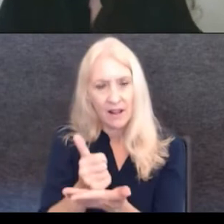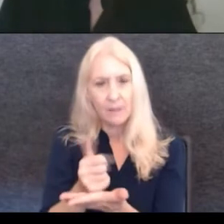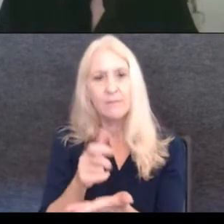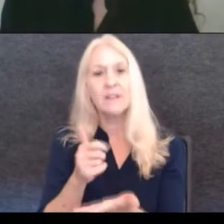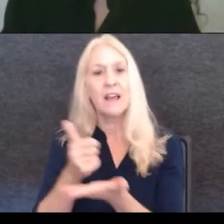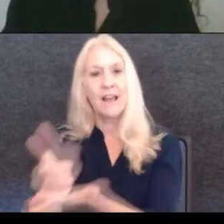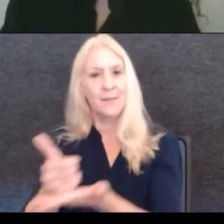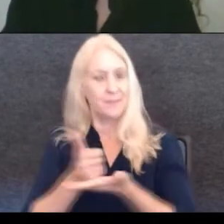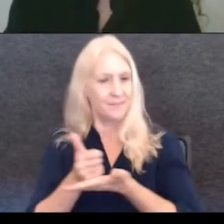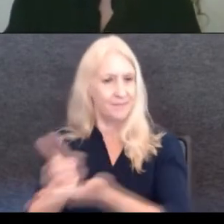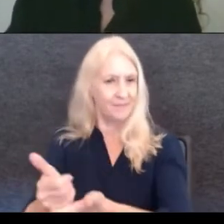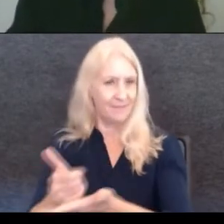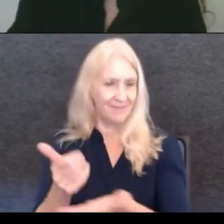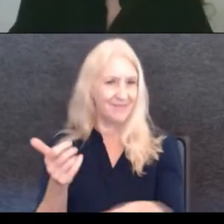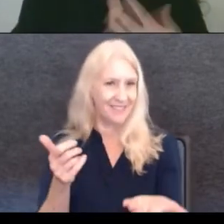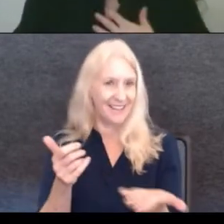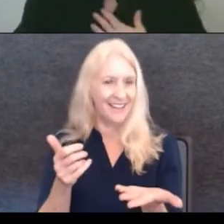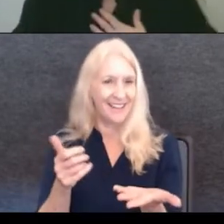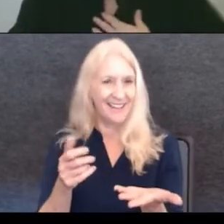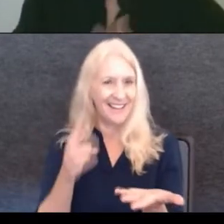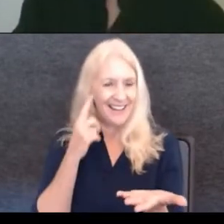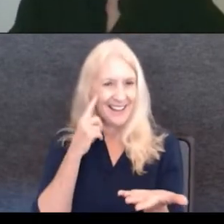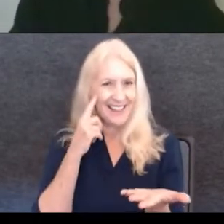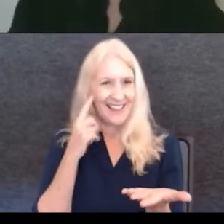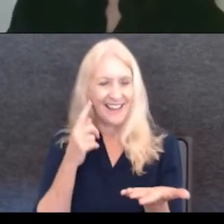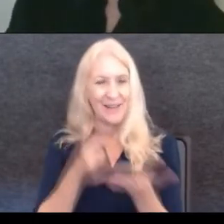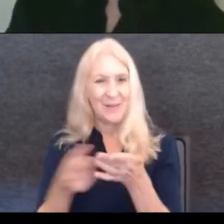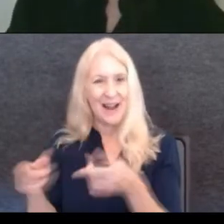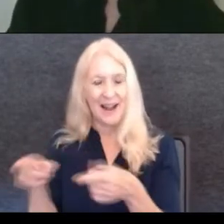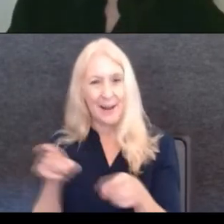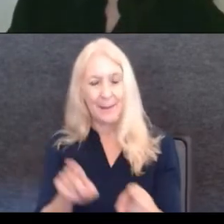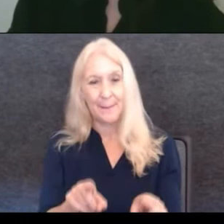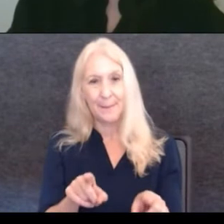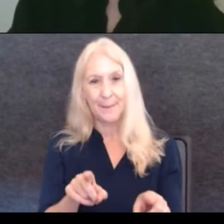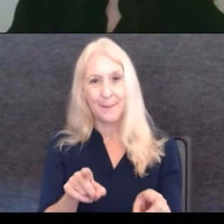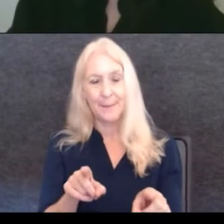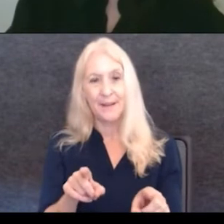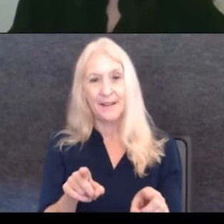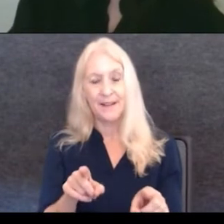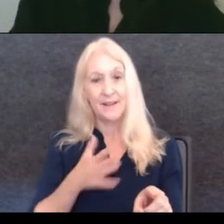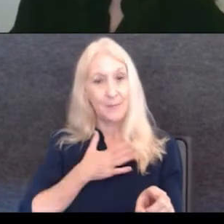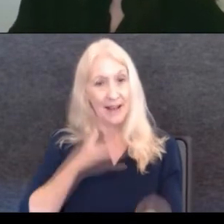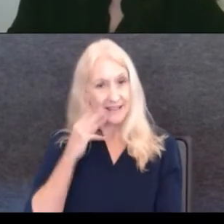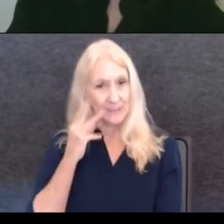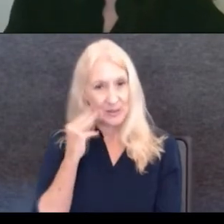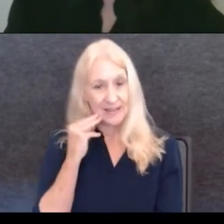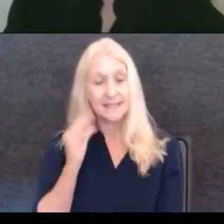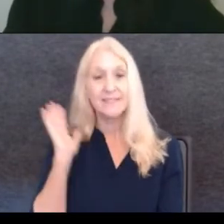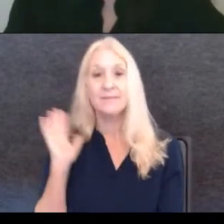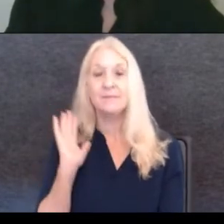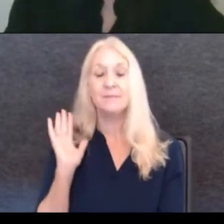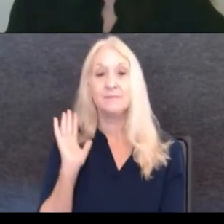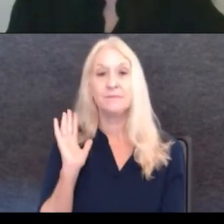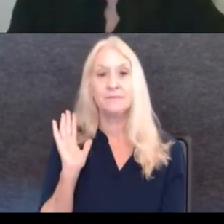And I, I think it's, it's the, what happens in my, what happened in my experience. And I, and